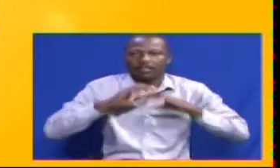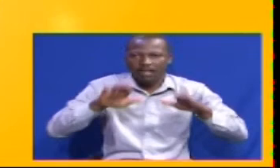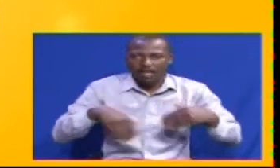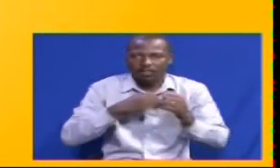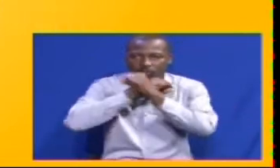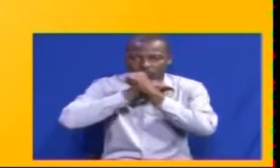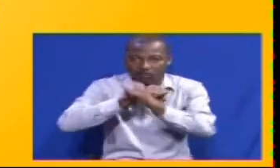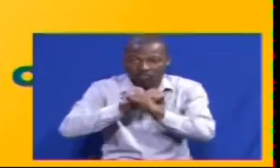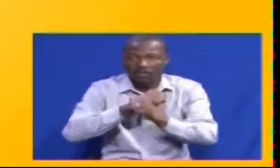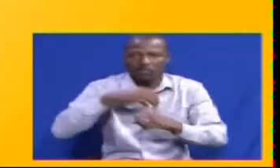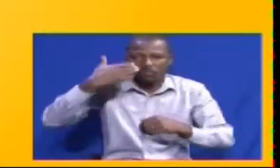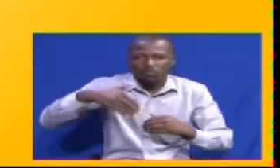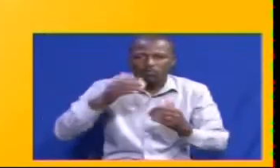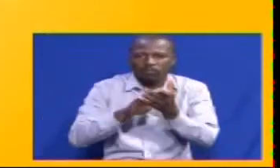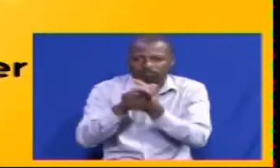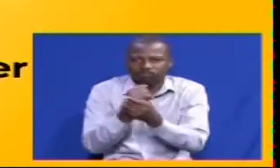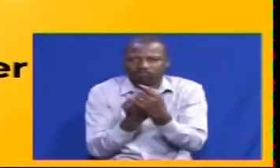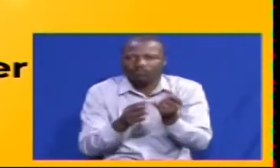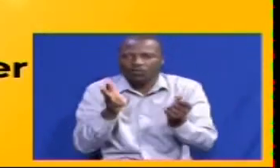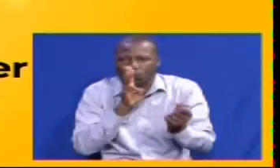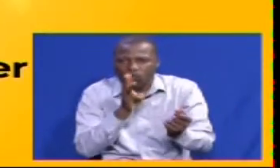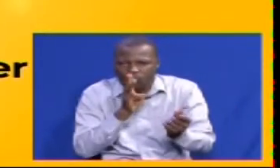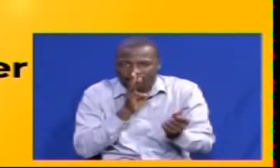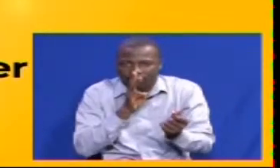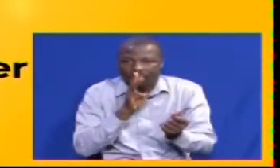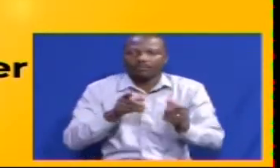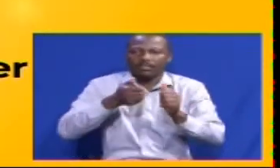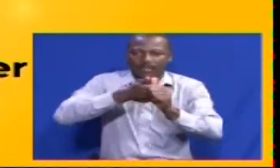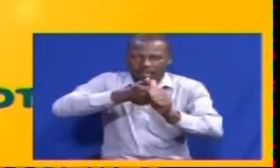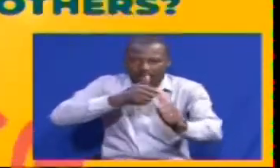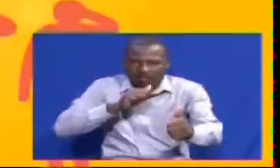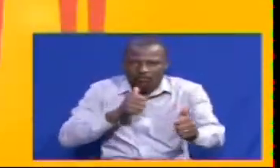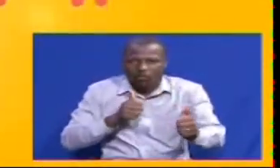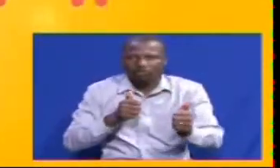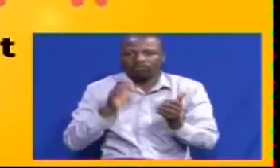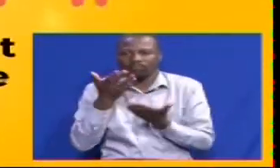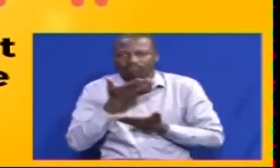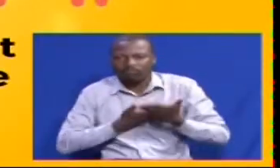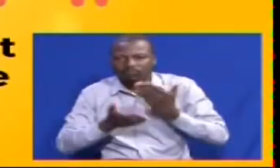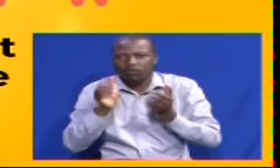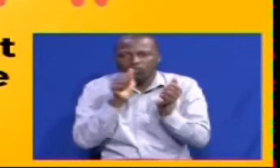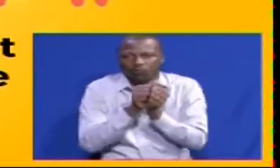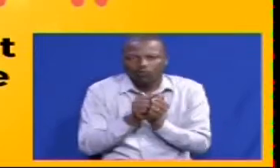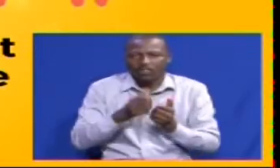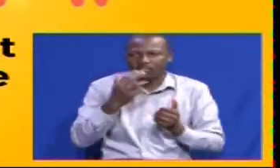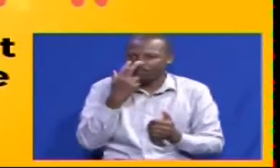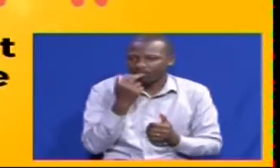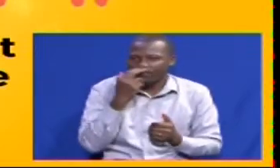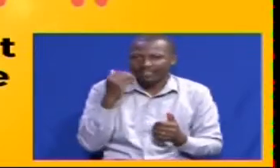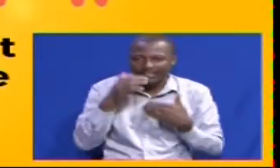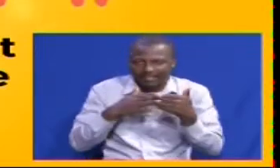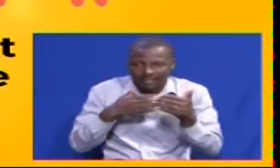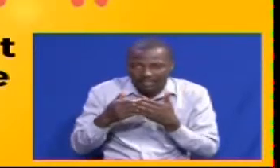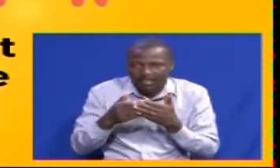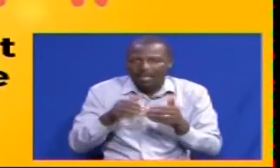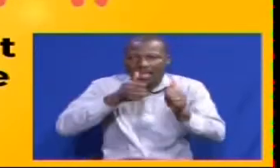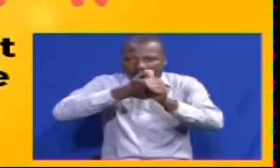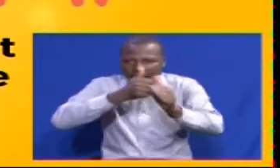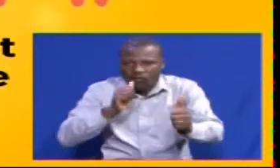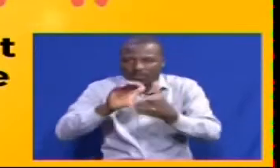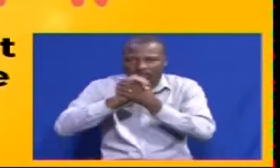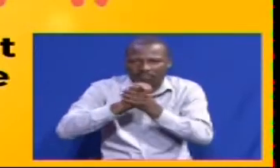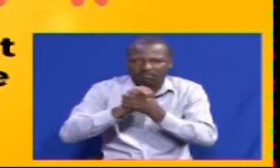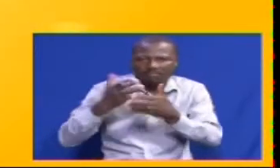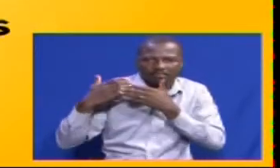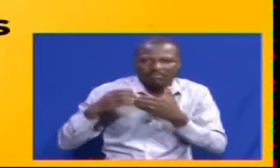the disease can be prevented by regularly washing hands with soap and running water avoid close contact with people who have flu-like